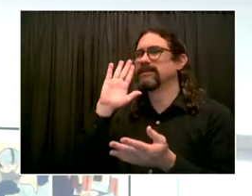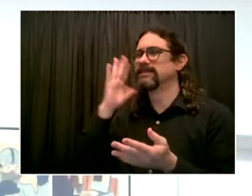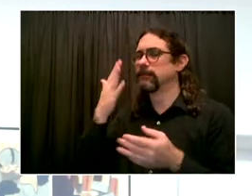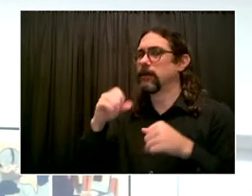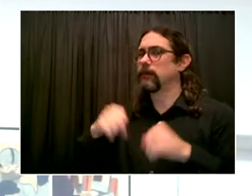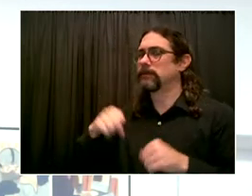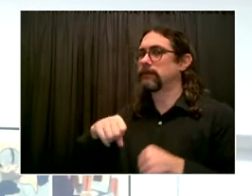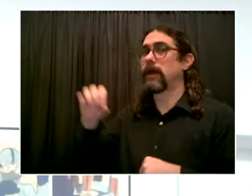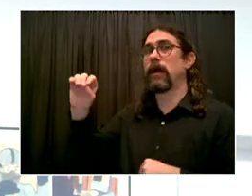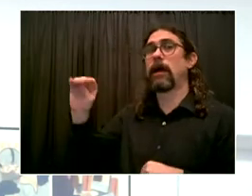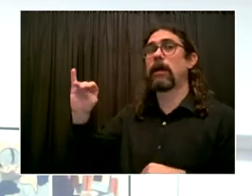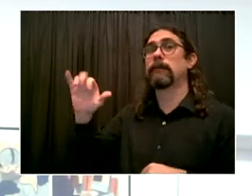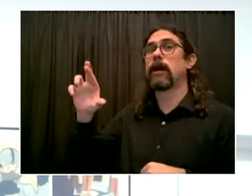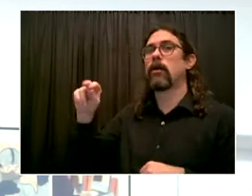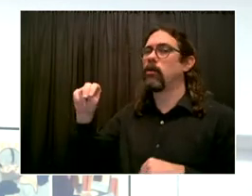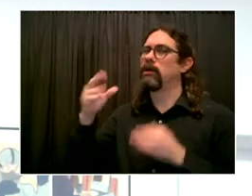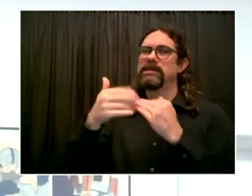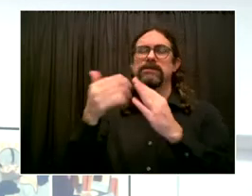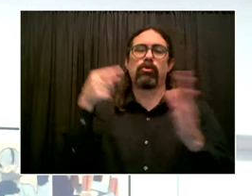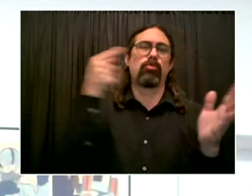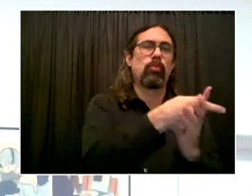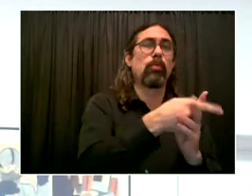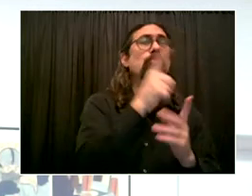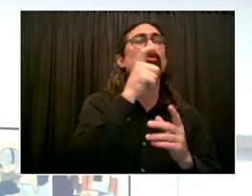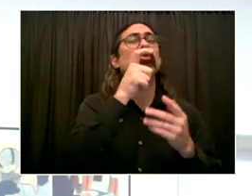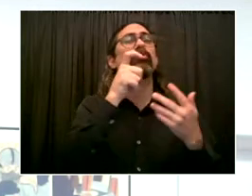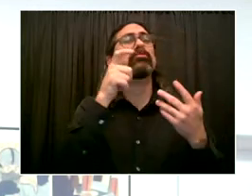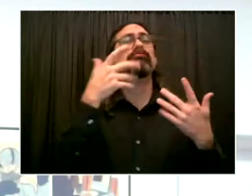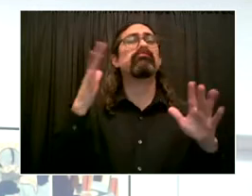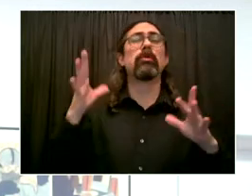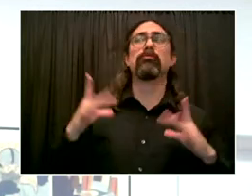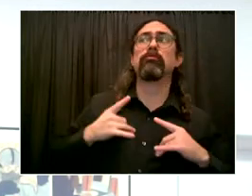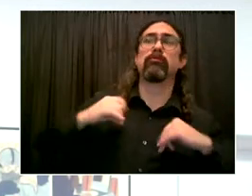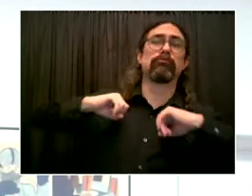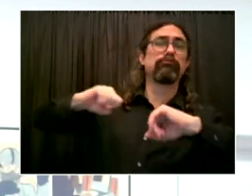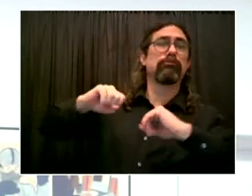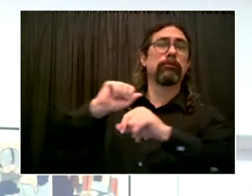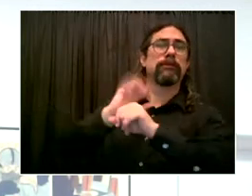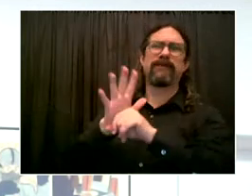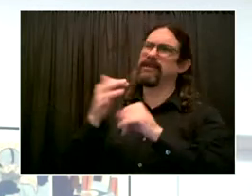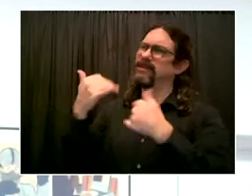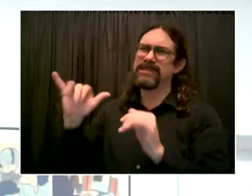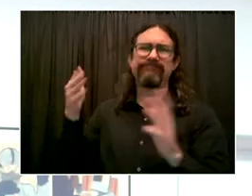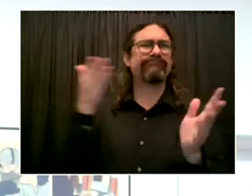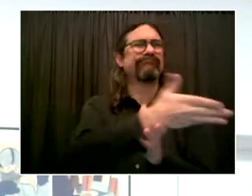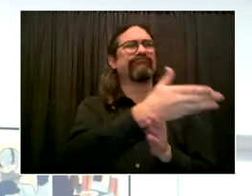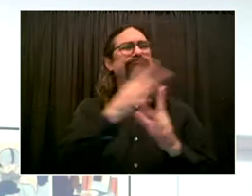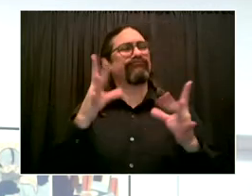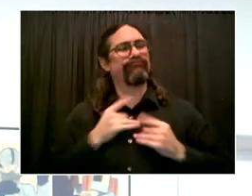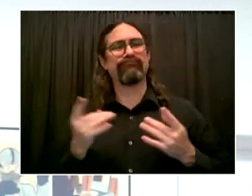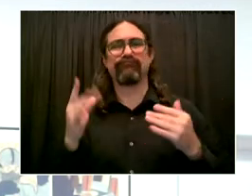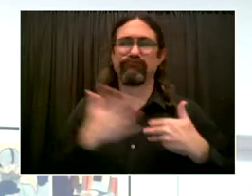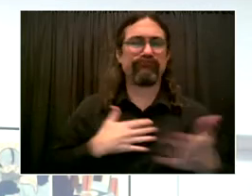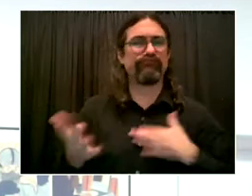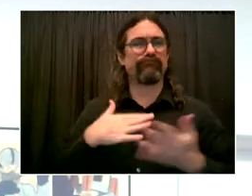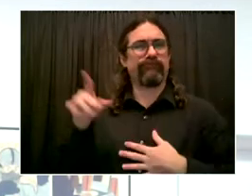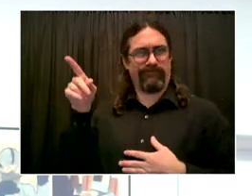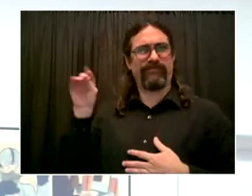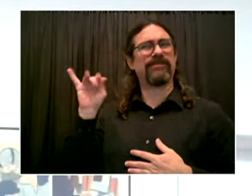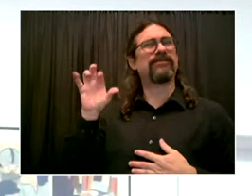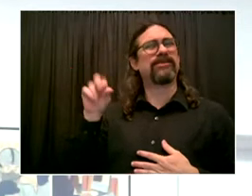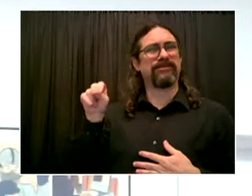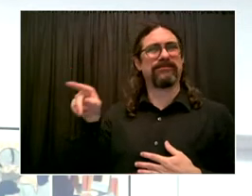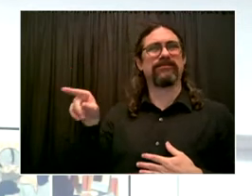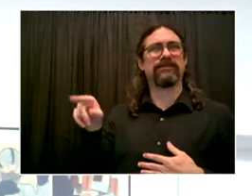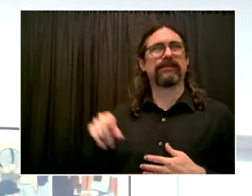are working to further understand how the vaccines hold up against Omicron. Based on what we have seen with other variants,